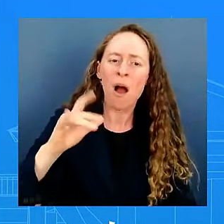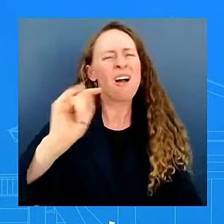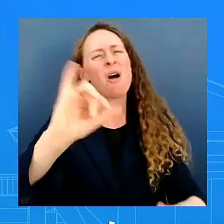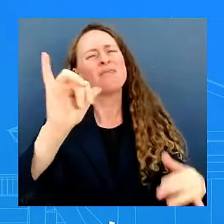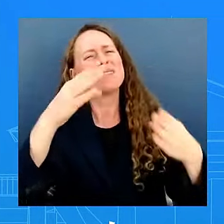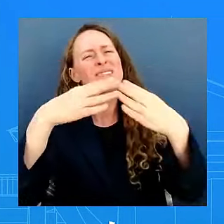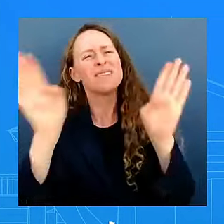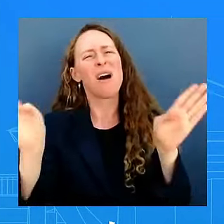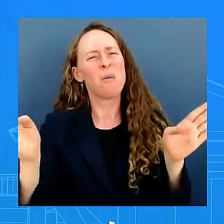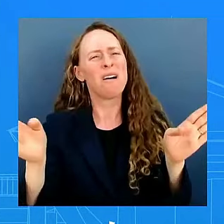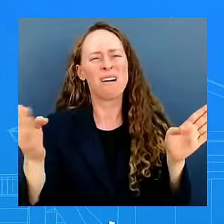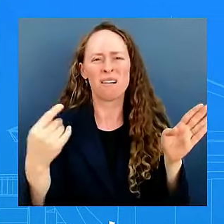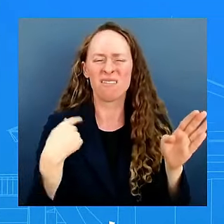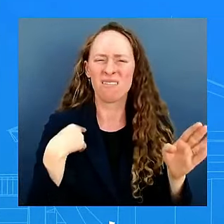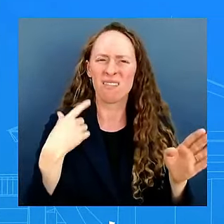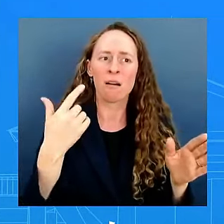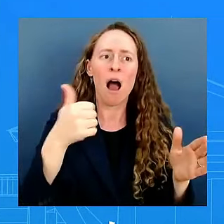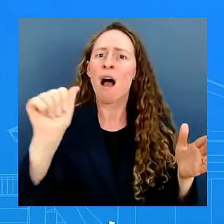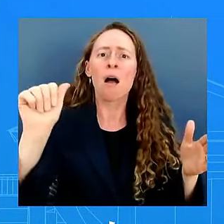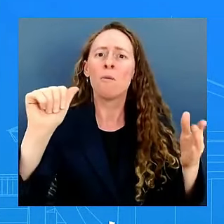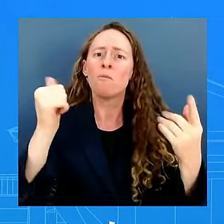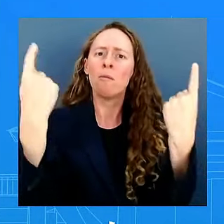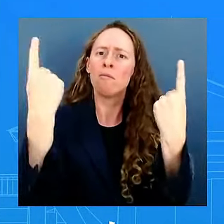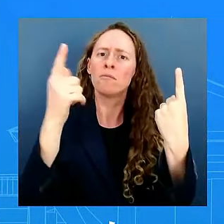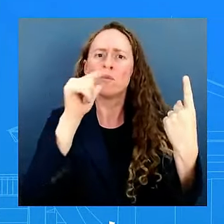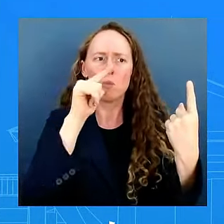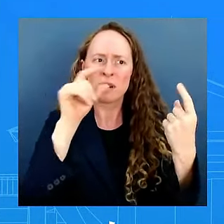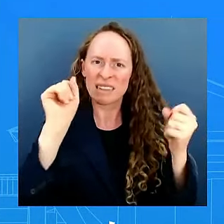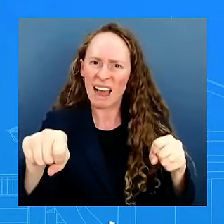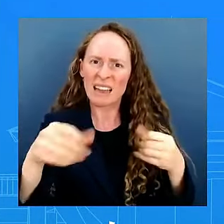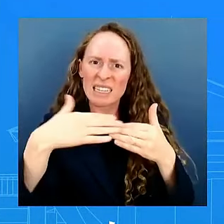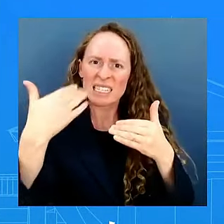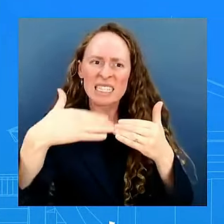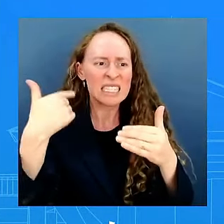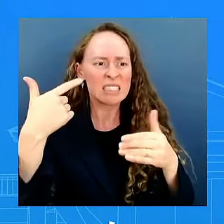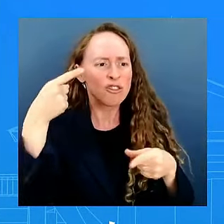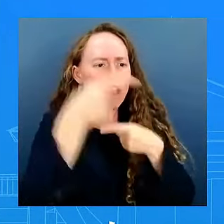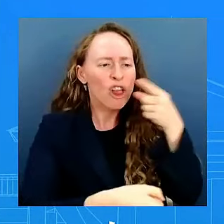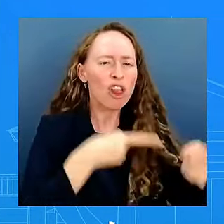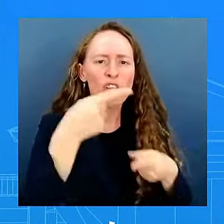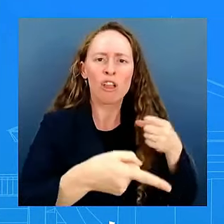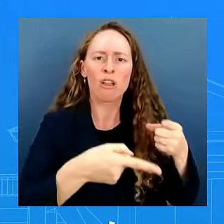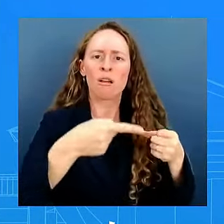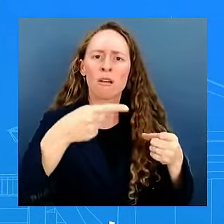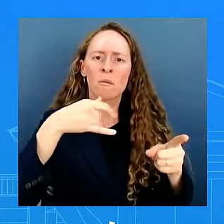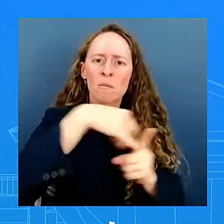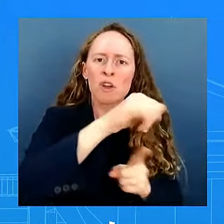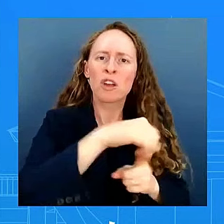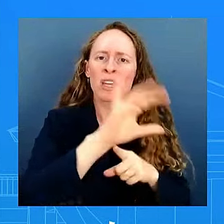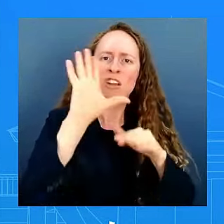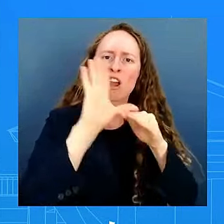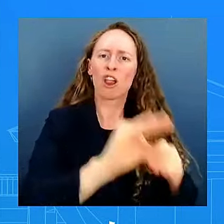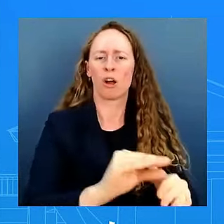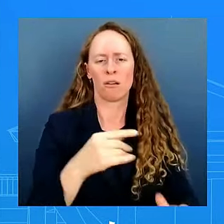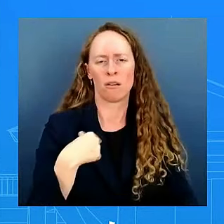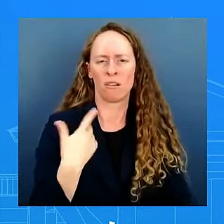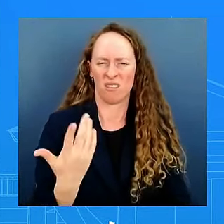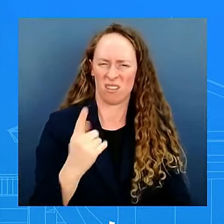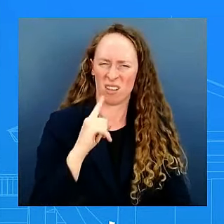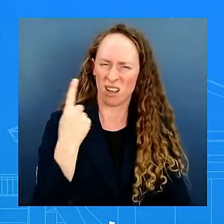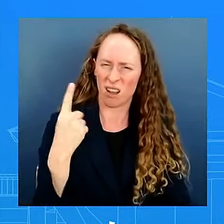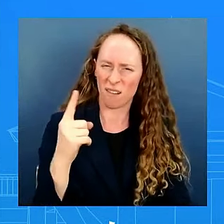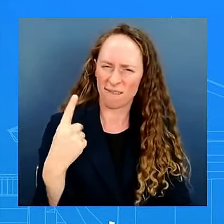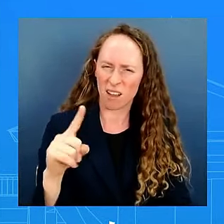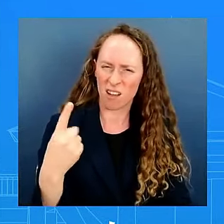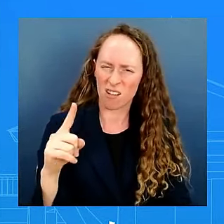attacked wrongfully so in a hateful way i one of